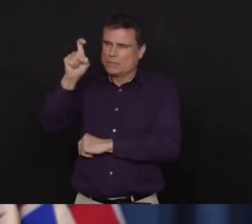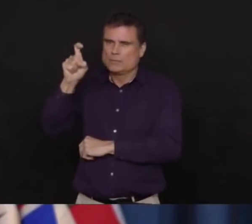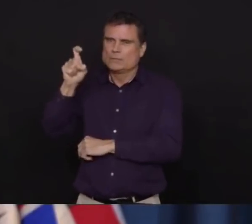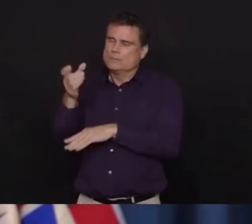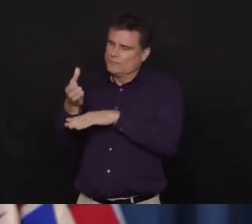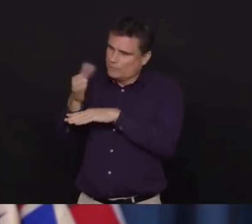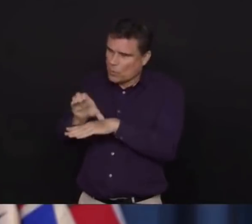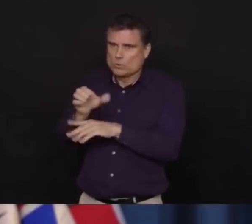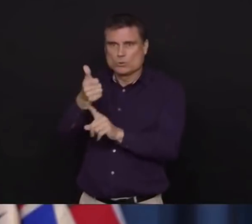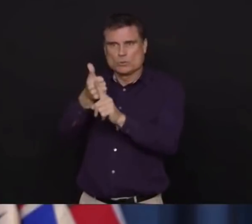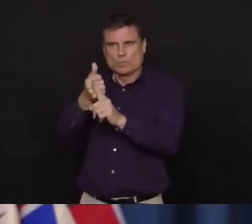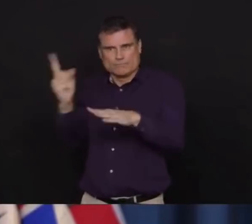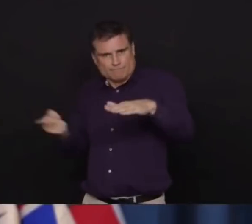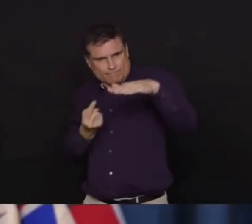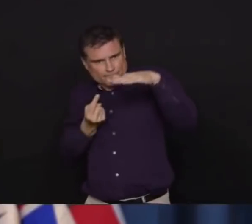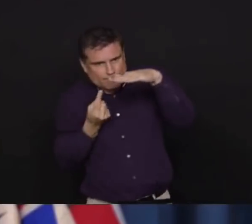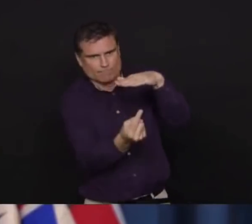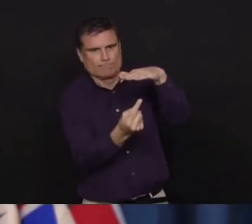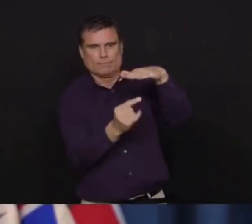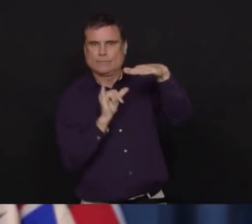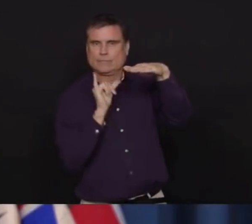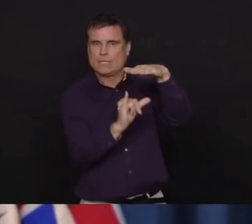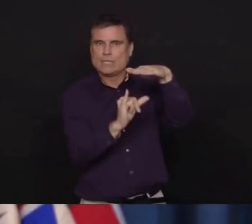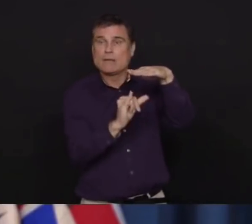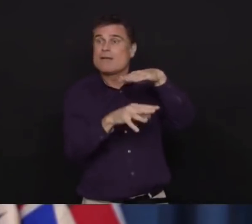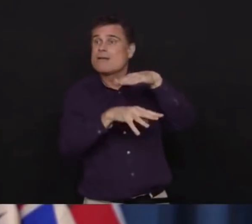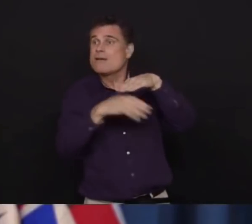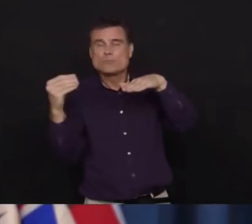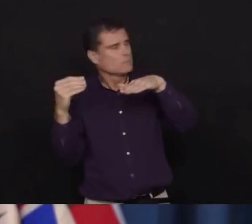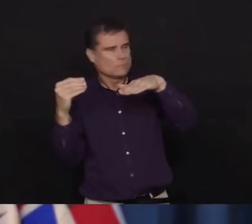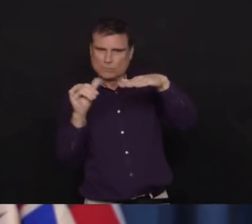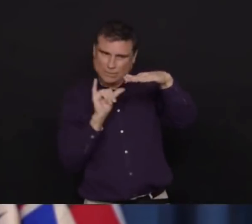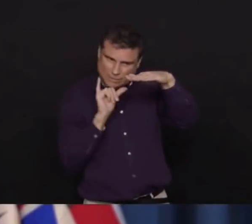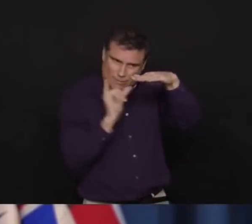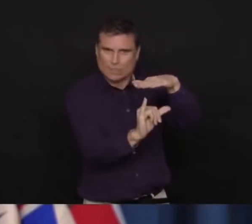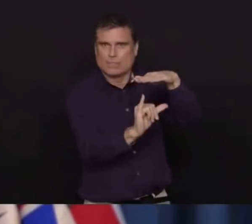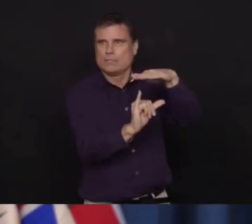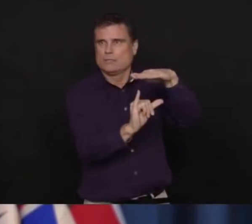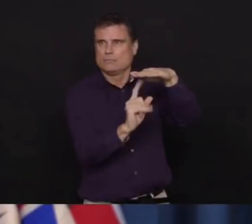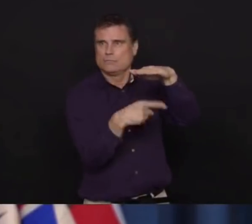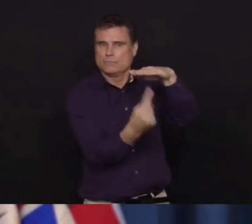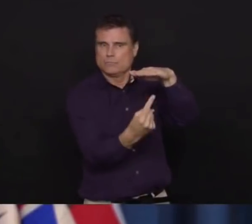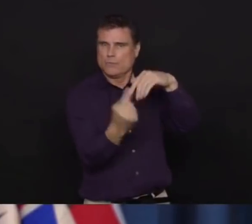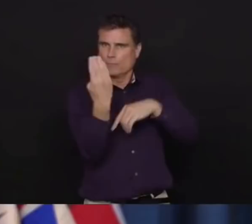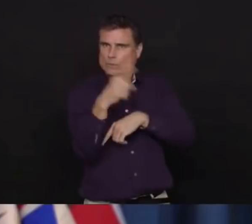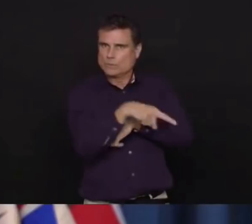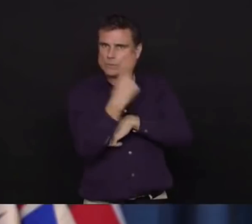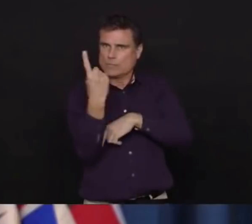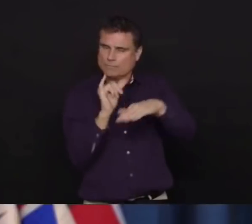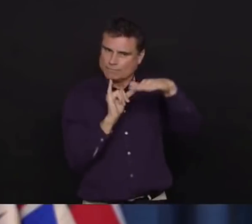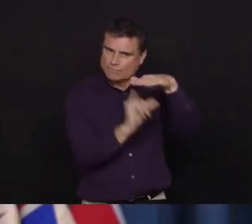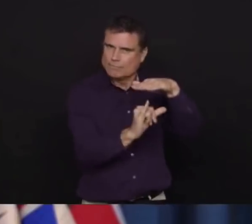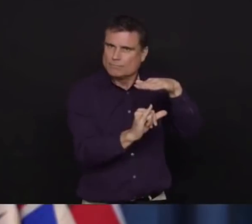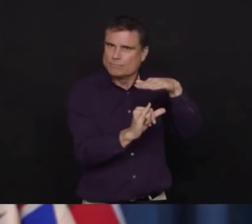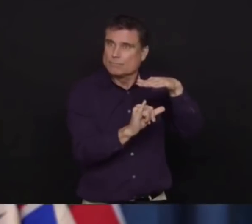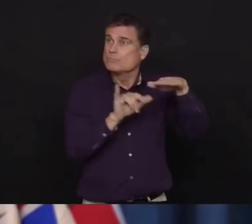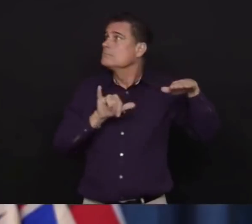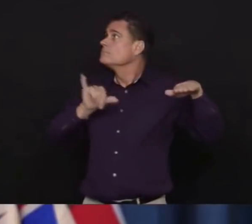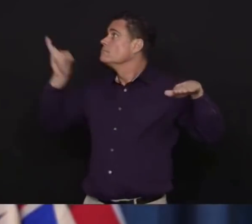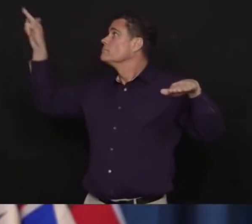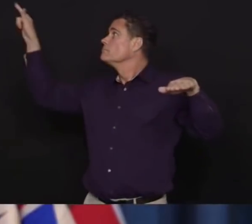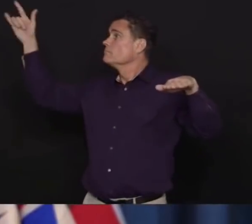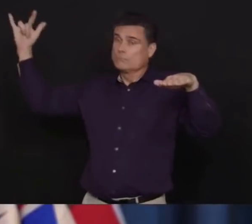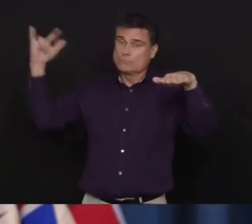that we do know is that there will be some people from British Columbia who will be flown home from one of the